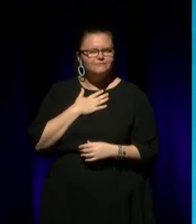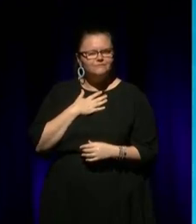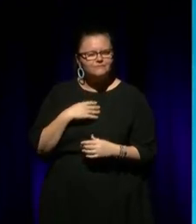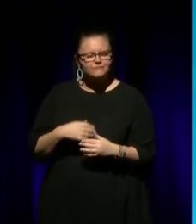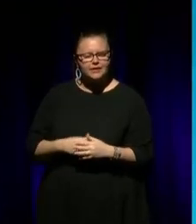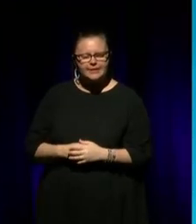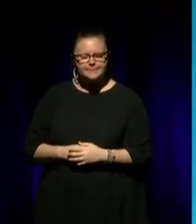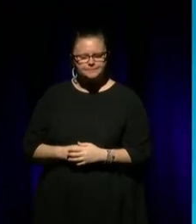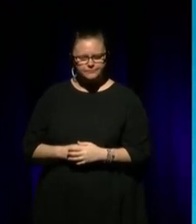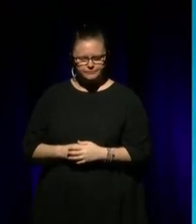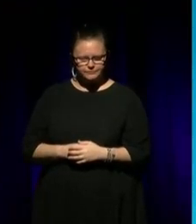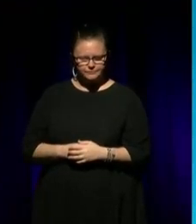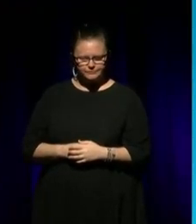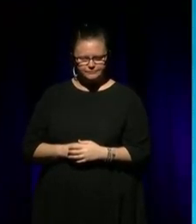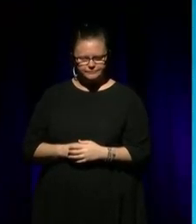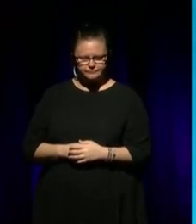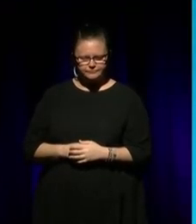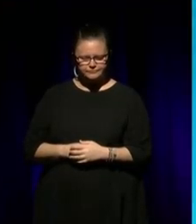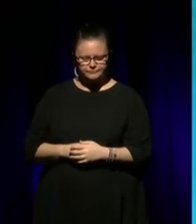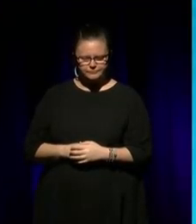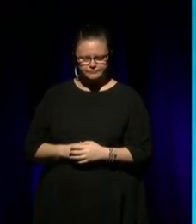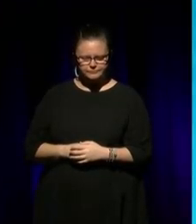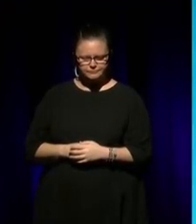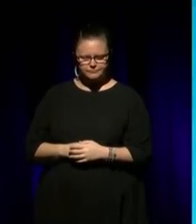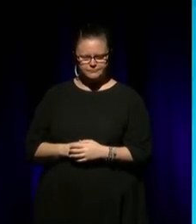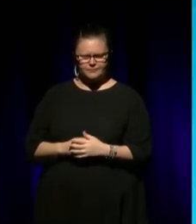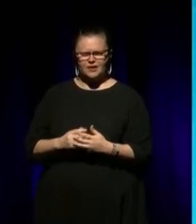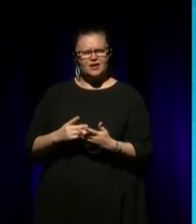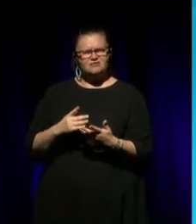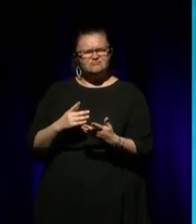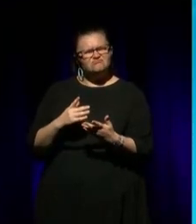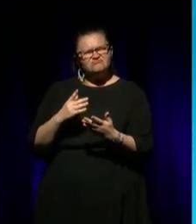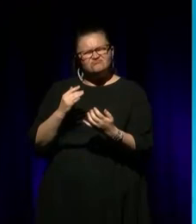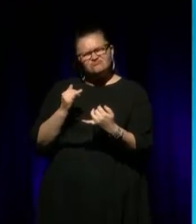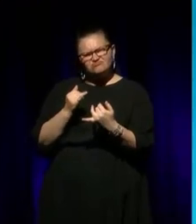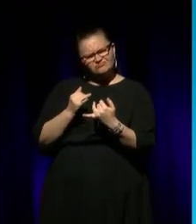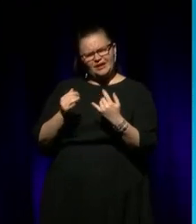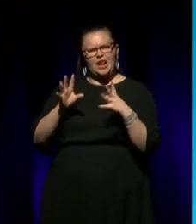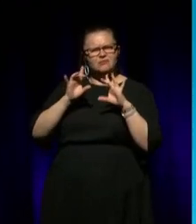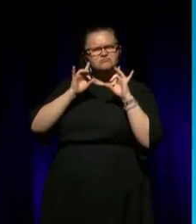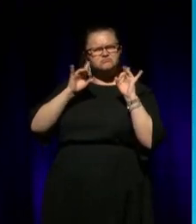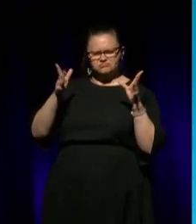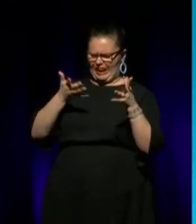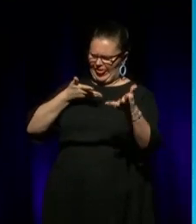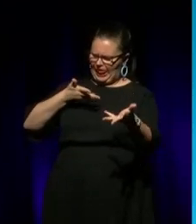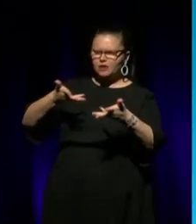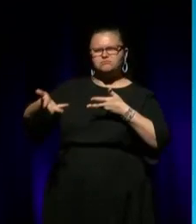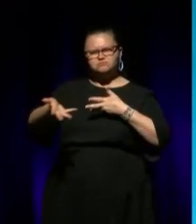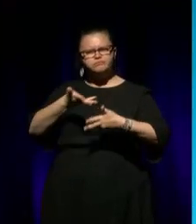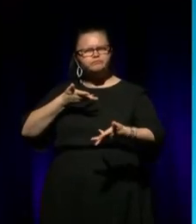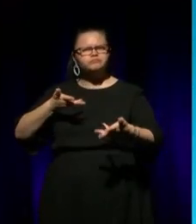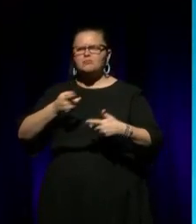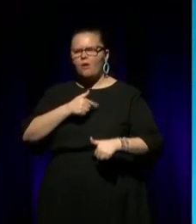know, we, we, we're pretty, pretty transparent, you know, and,